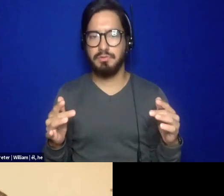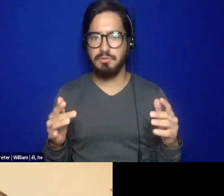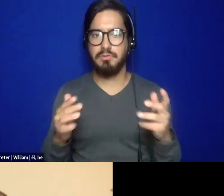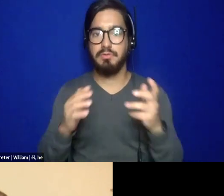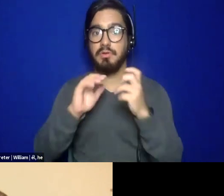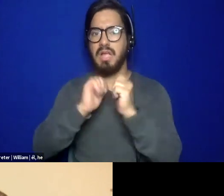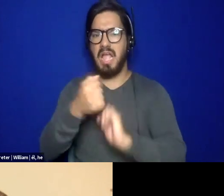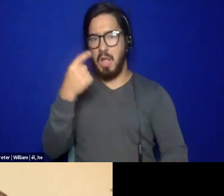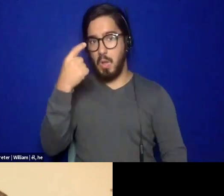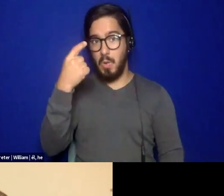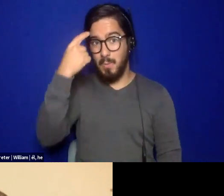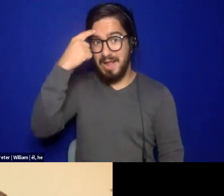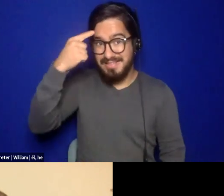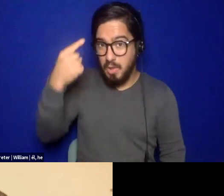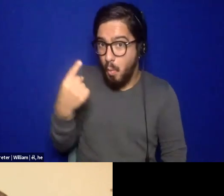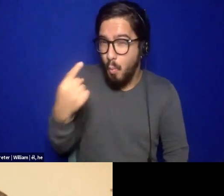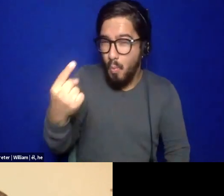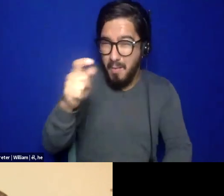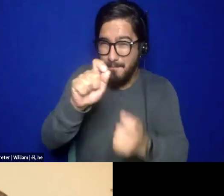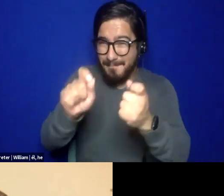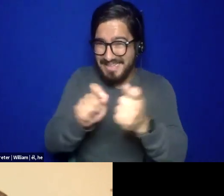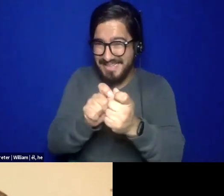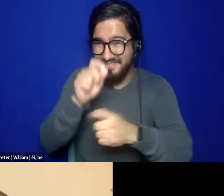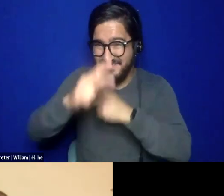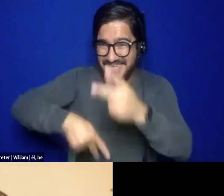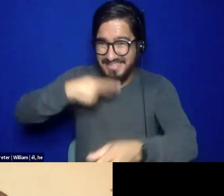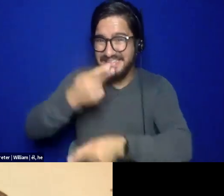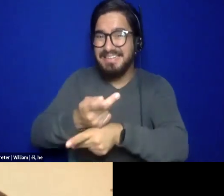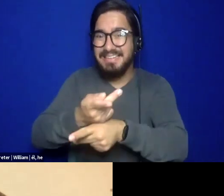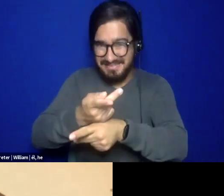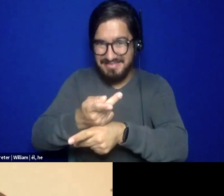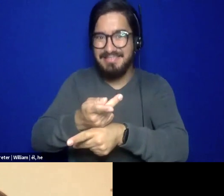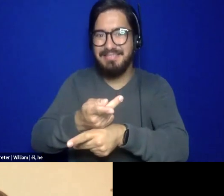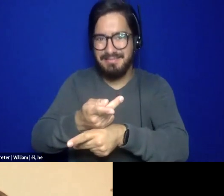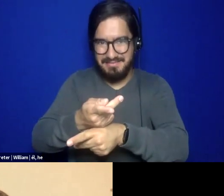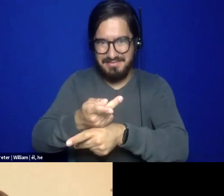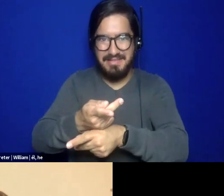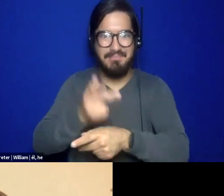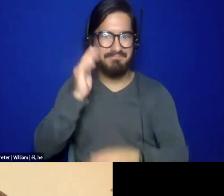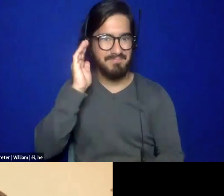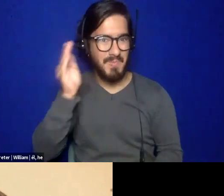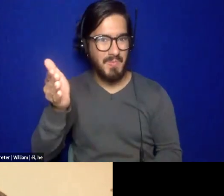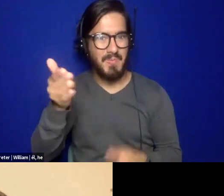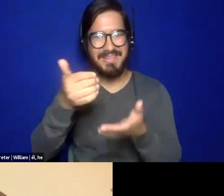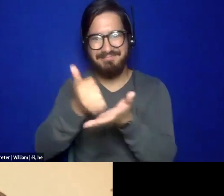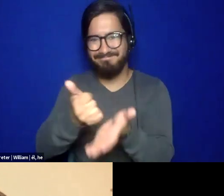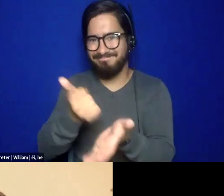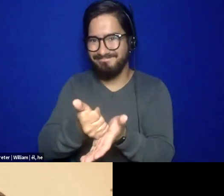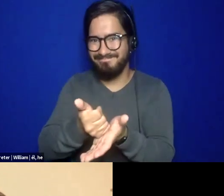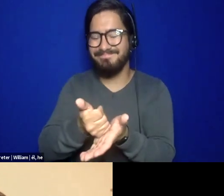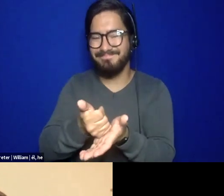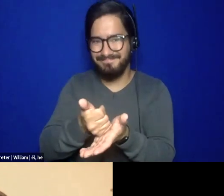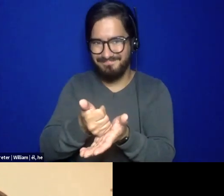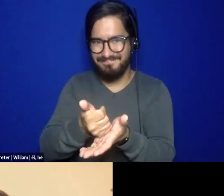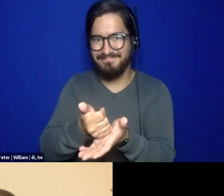type of, if you will, therapeutic milieu will help every last one person. Well,